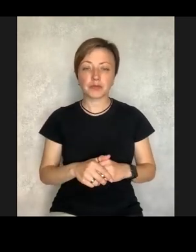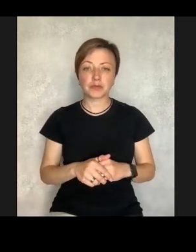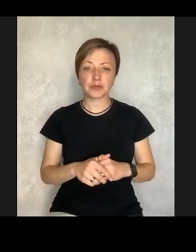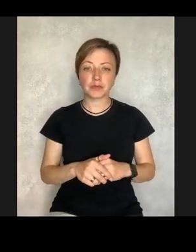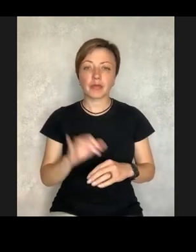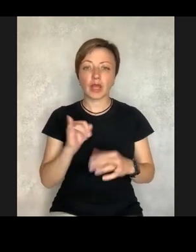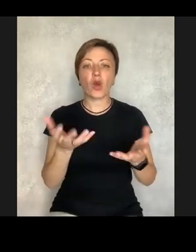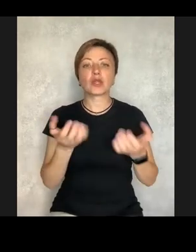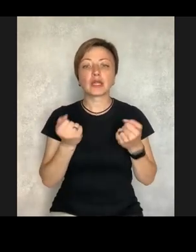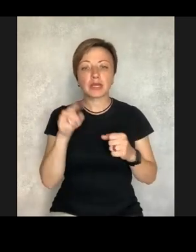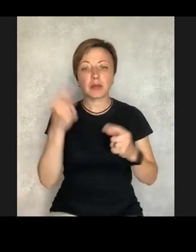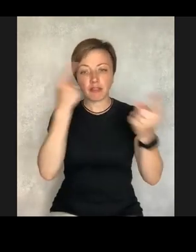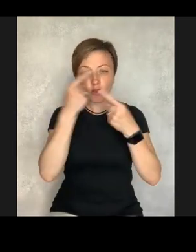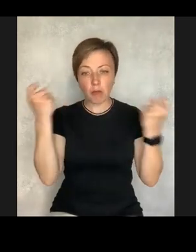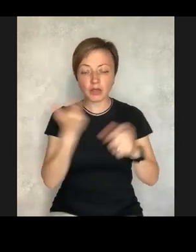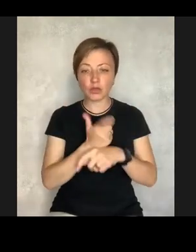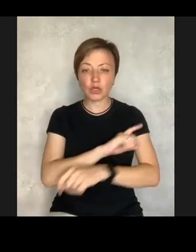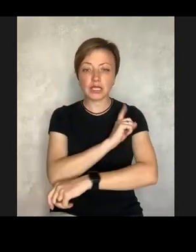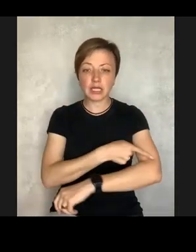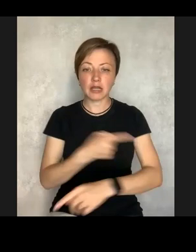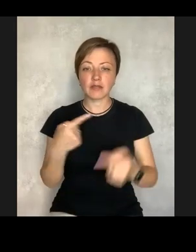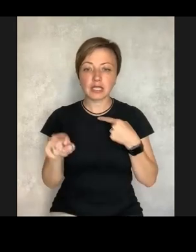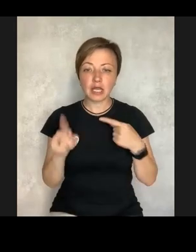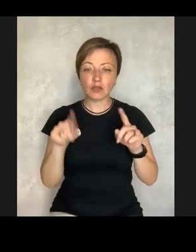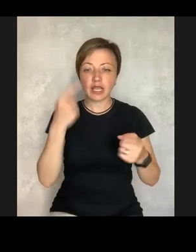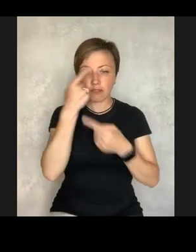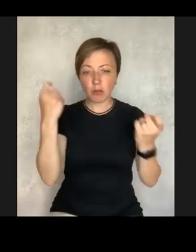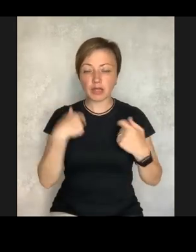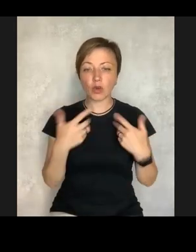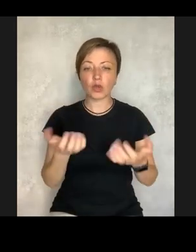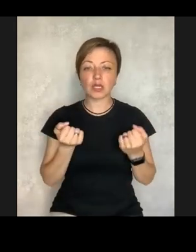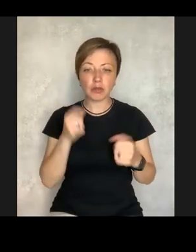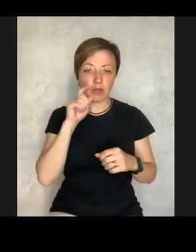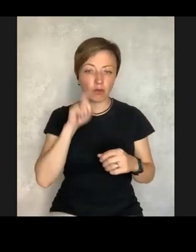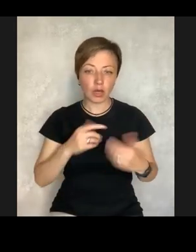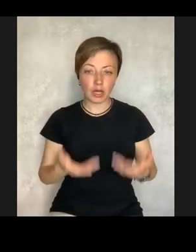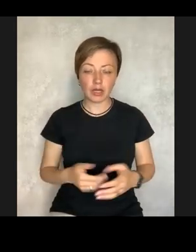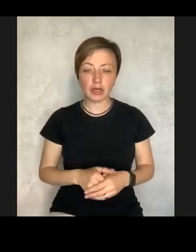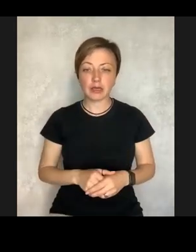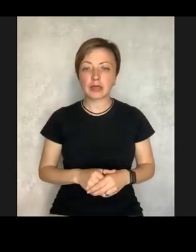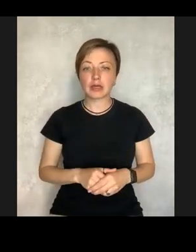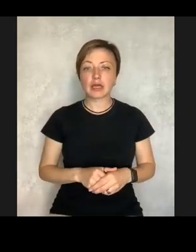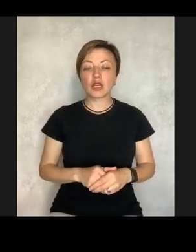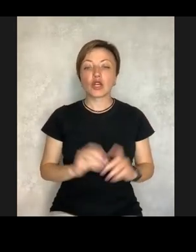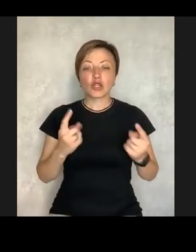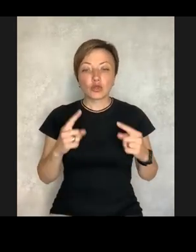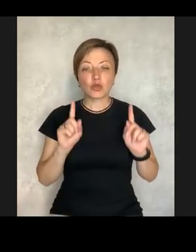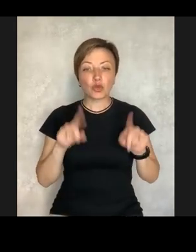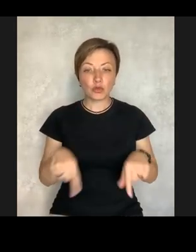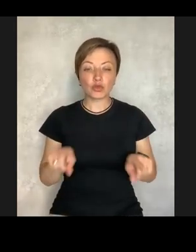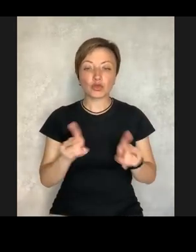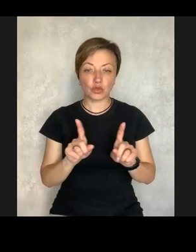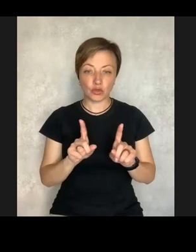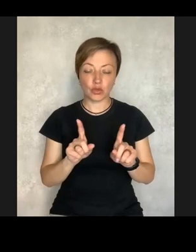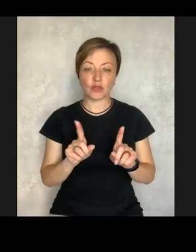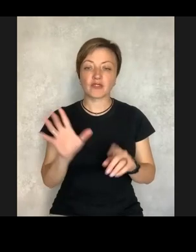literature from international communities. So I received the information which was extremely different from the information